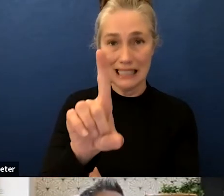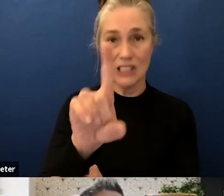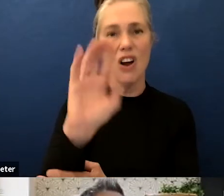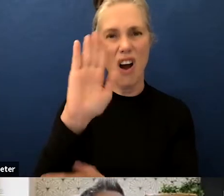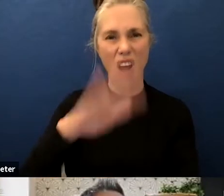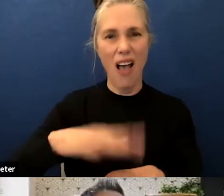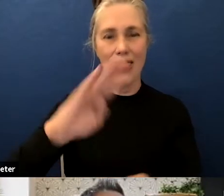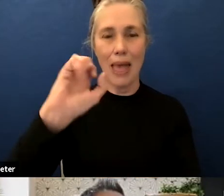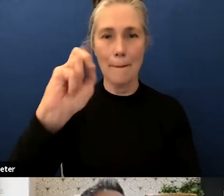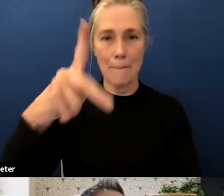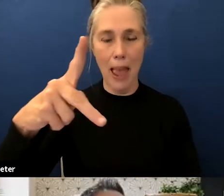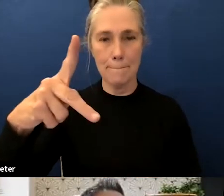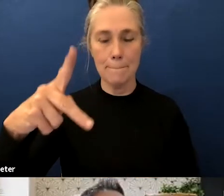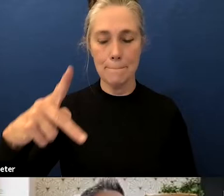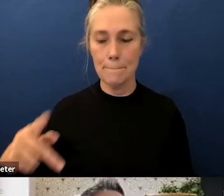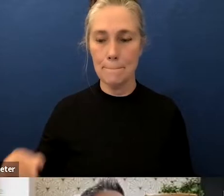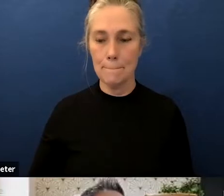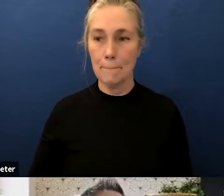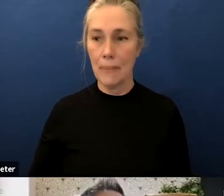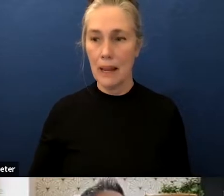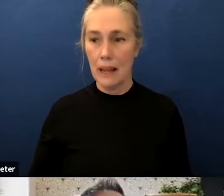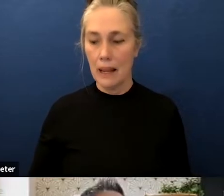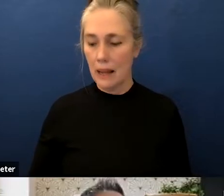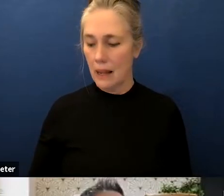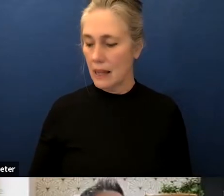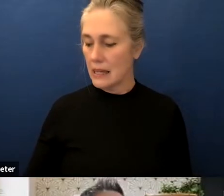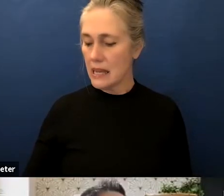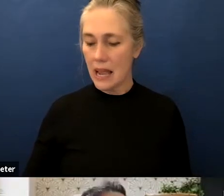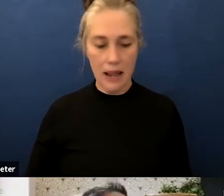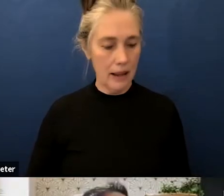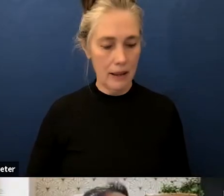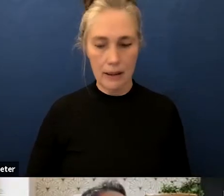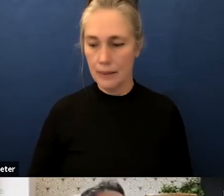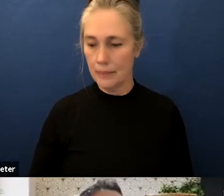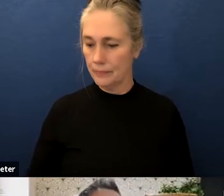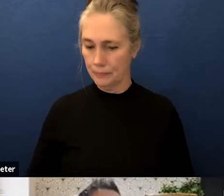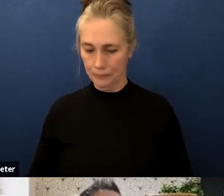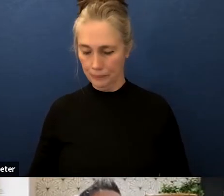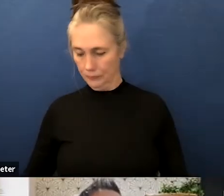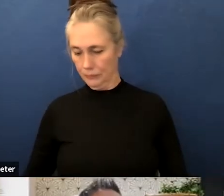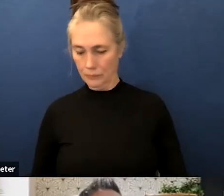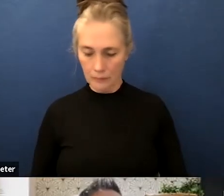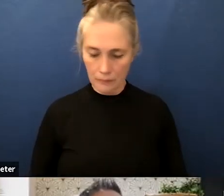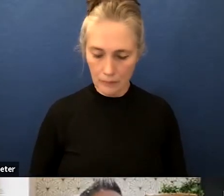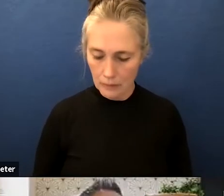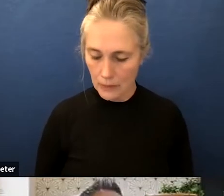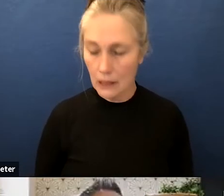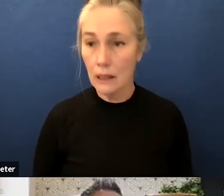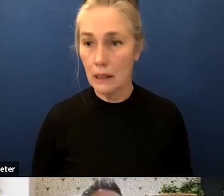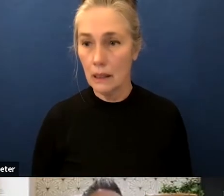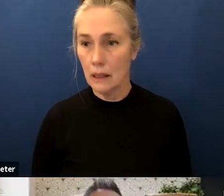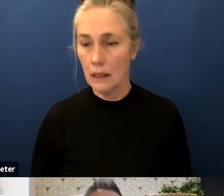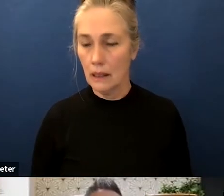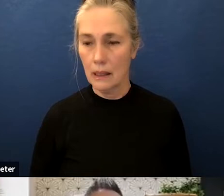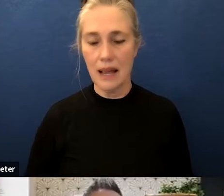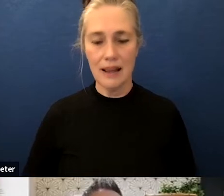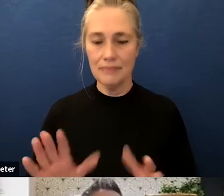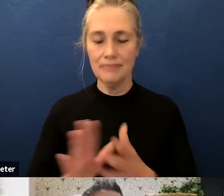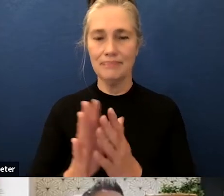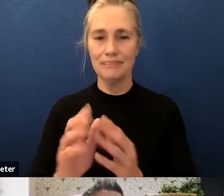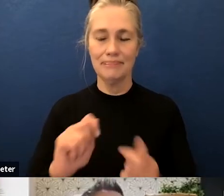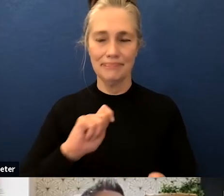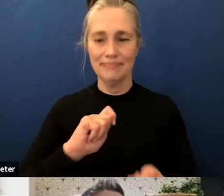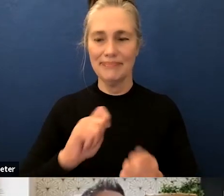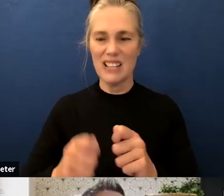there excuse me in the attendance boundaries so scenario two uh one of the changes was the ability to get